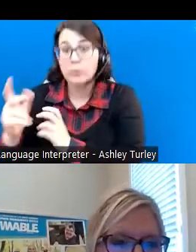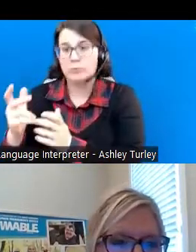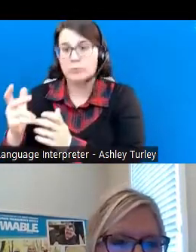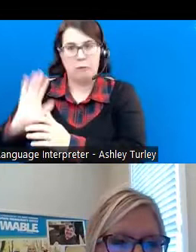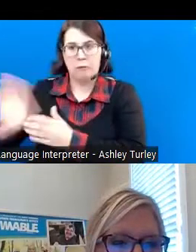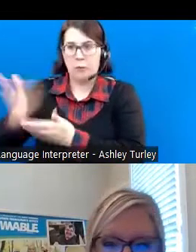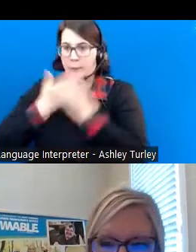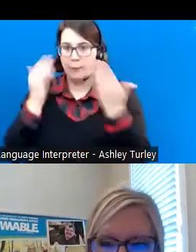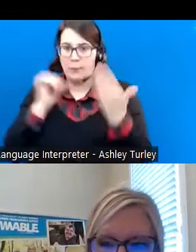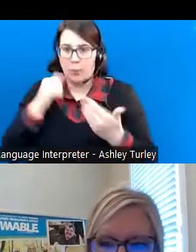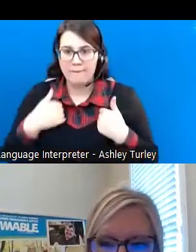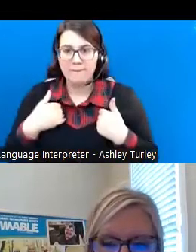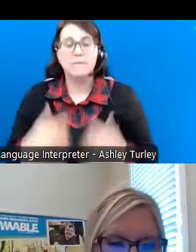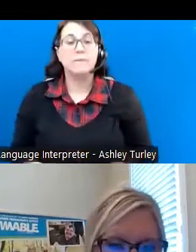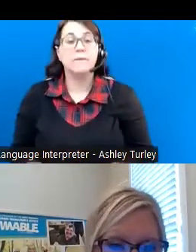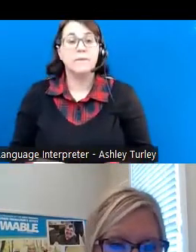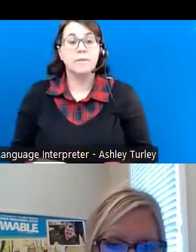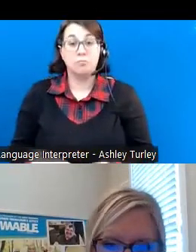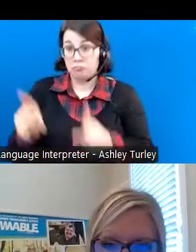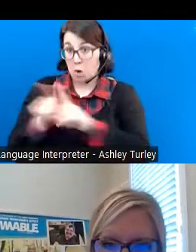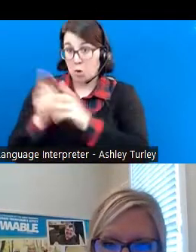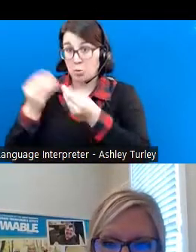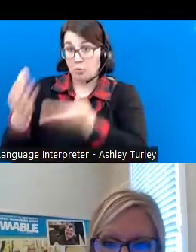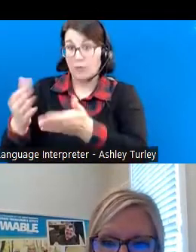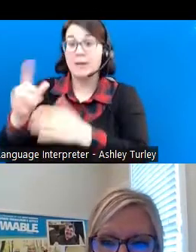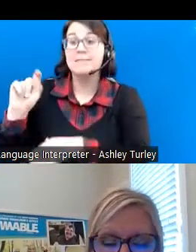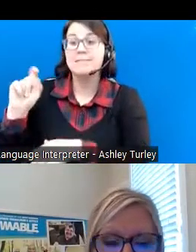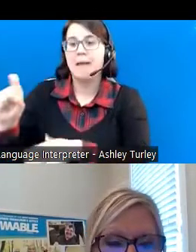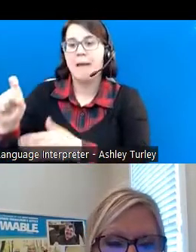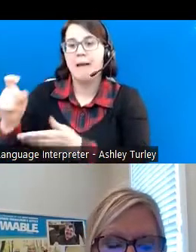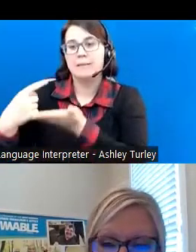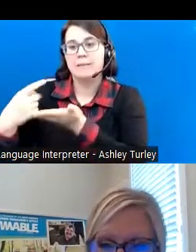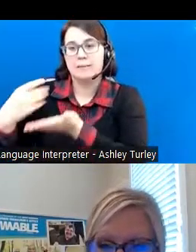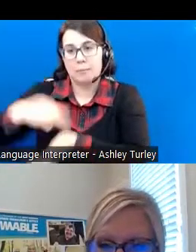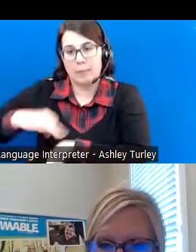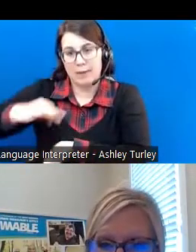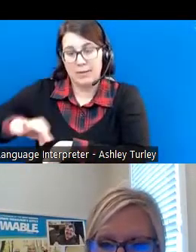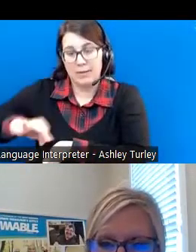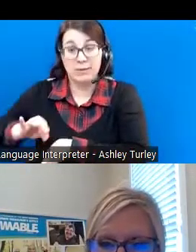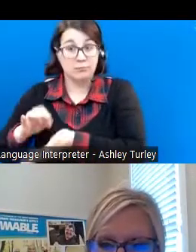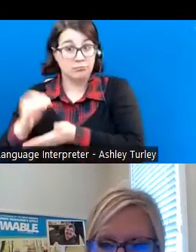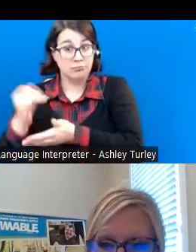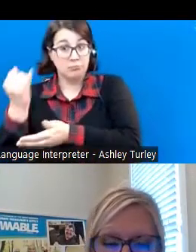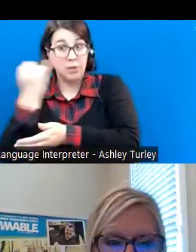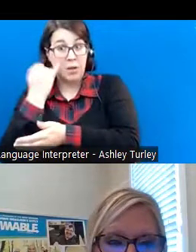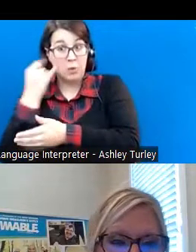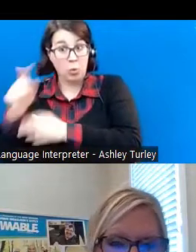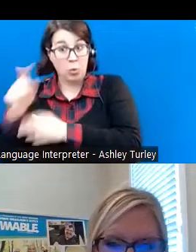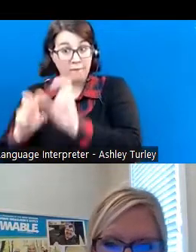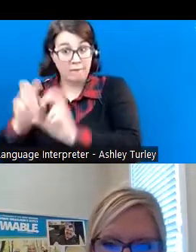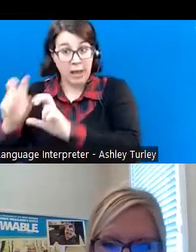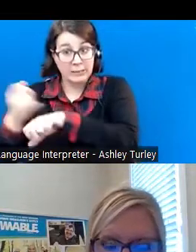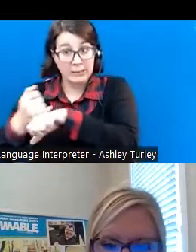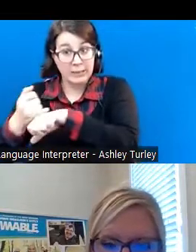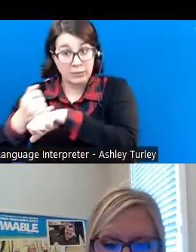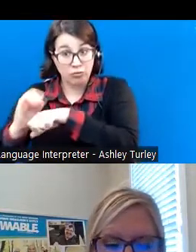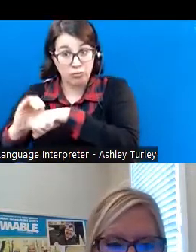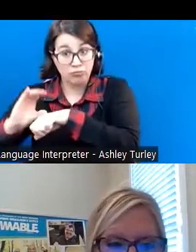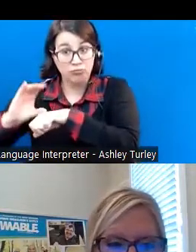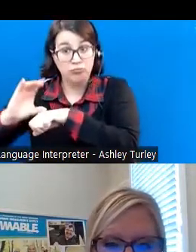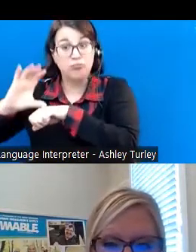before. They also provide tax benefits. So the interest that is earned on the investments grow tax free.